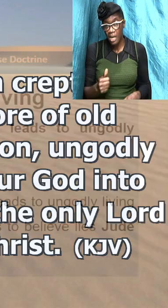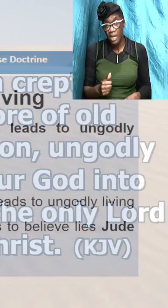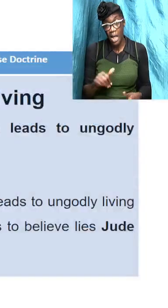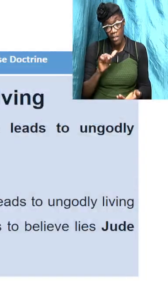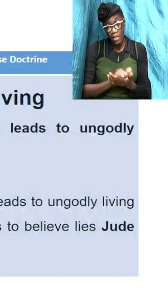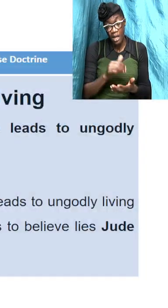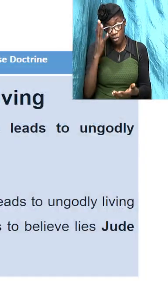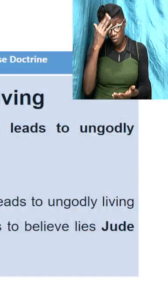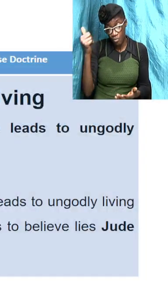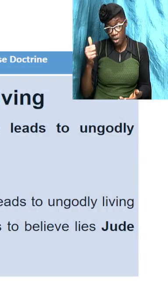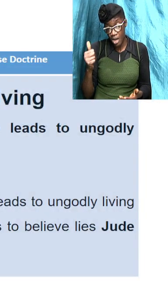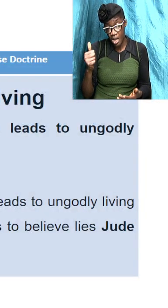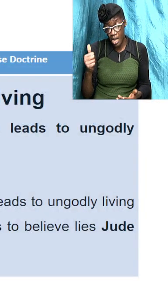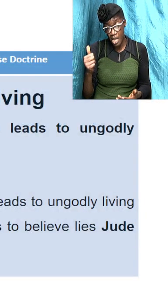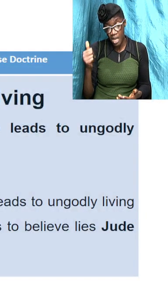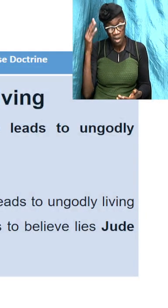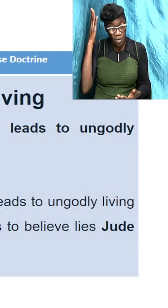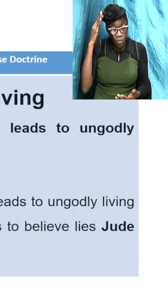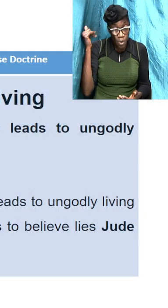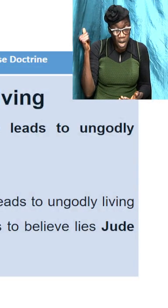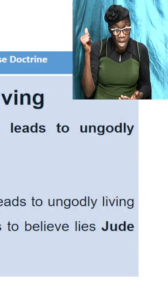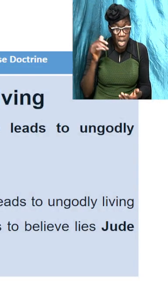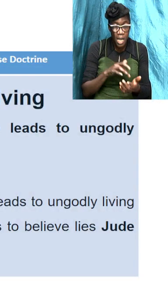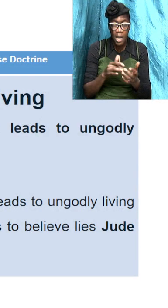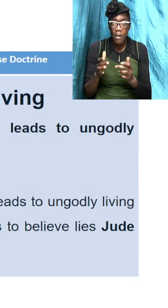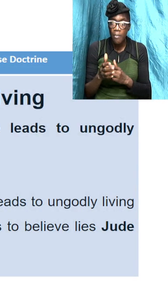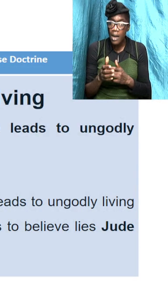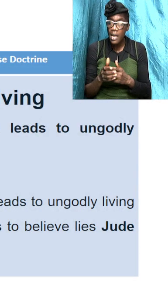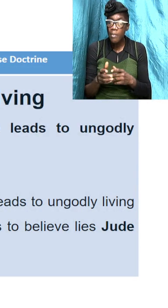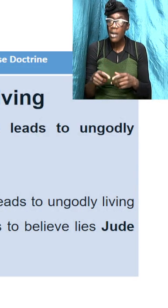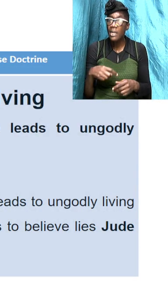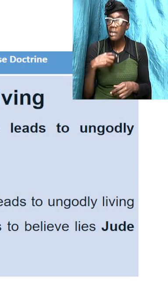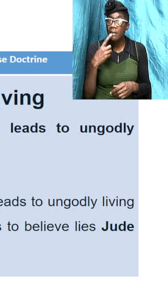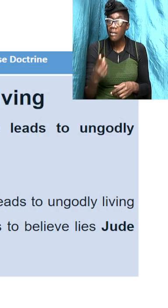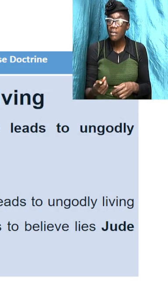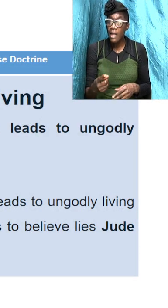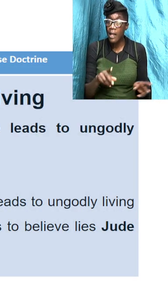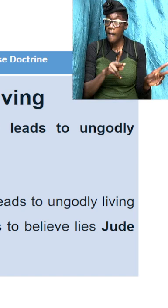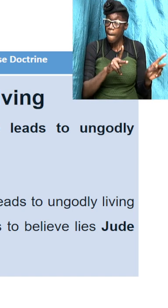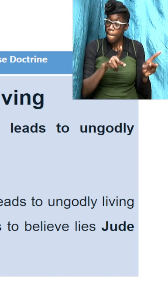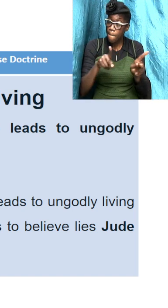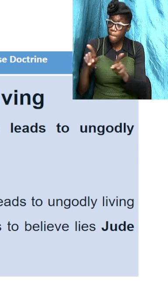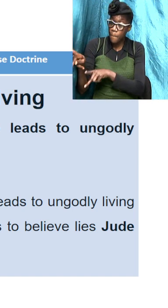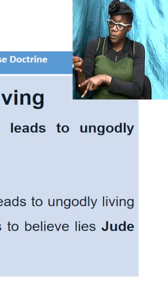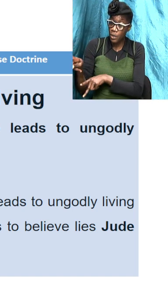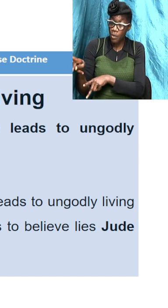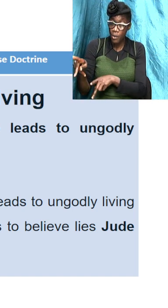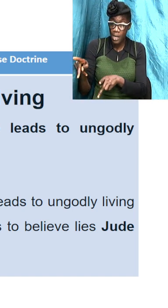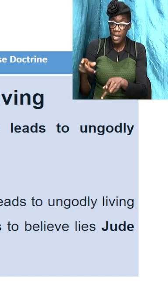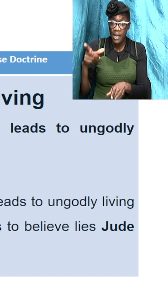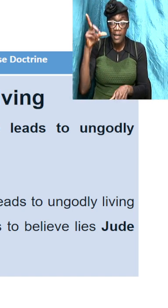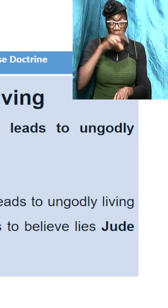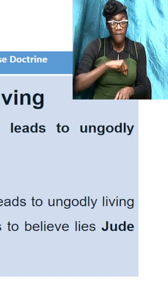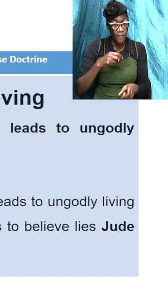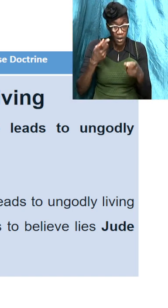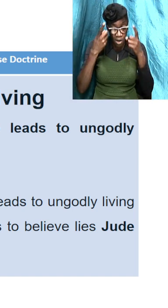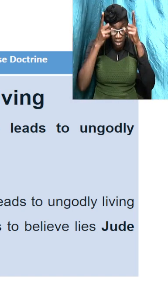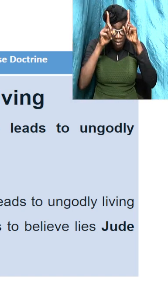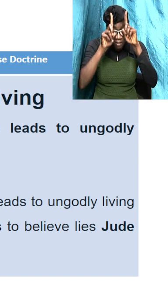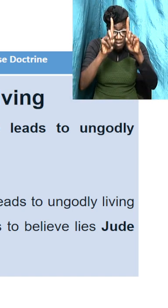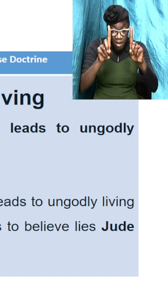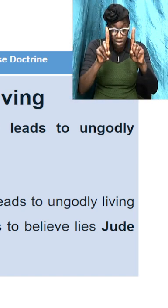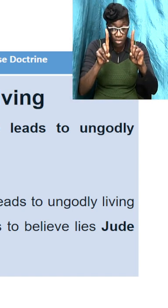why the bible may mention that look here we going put away the false doctrine jesus said to revelation